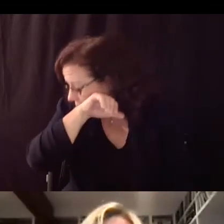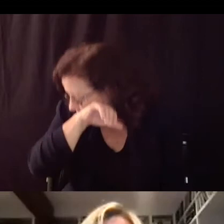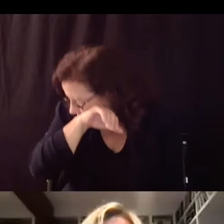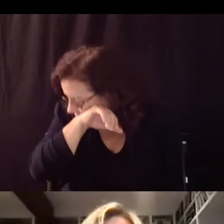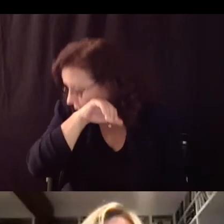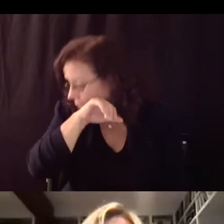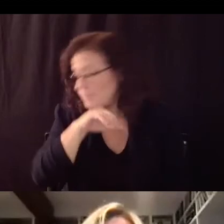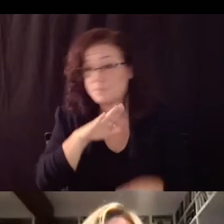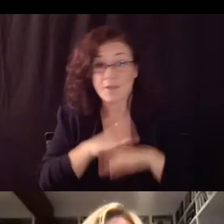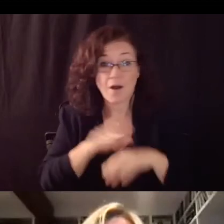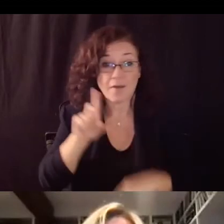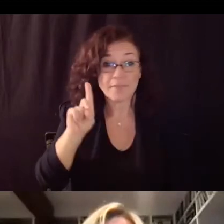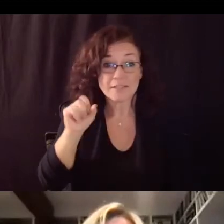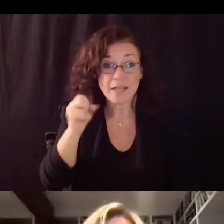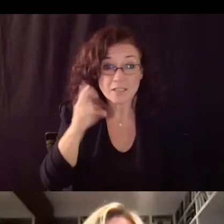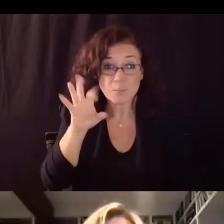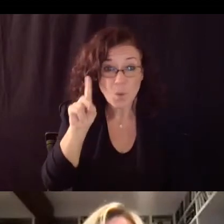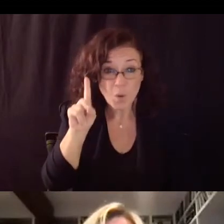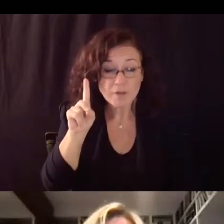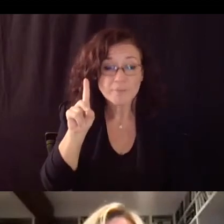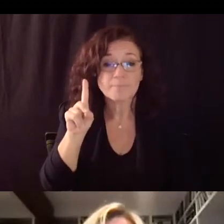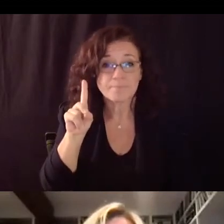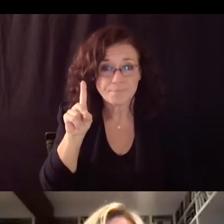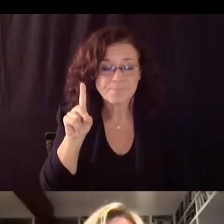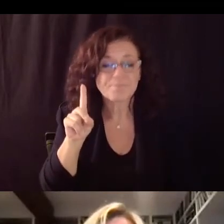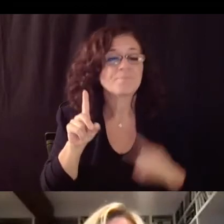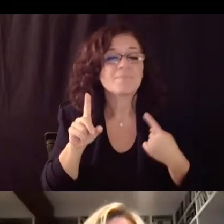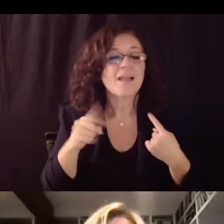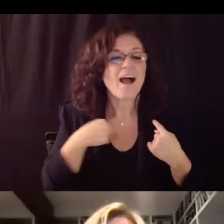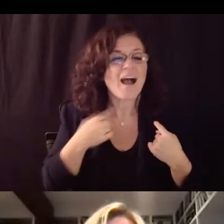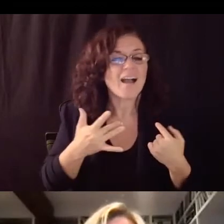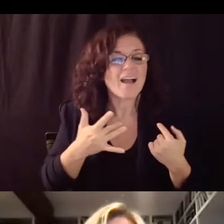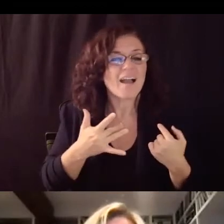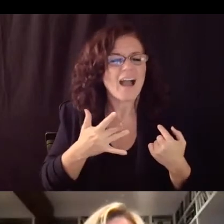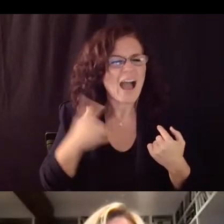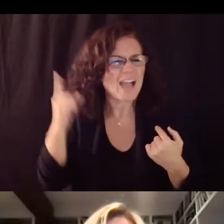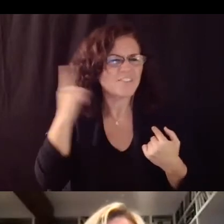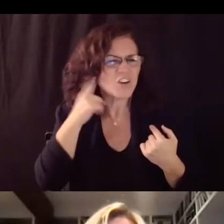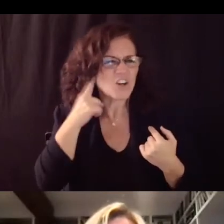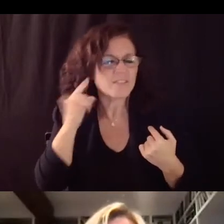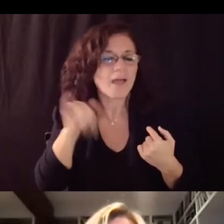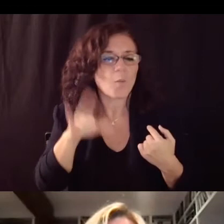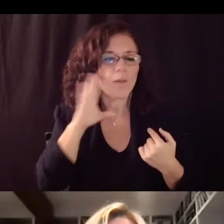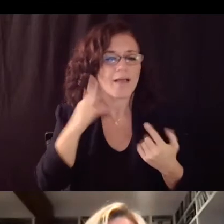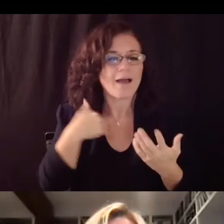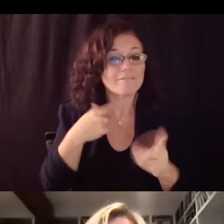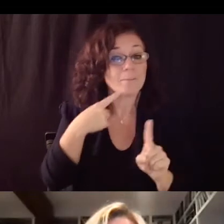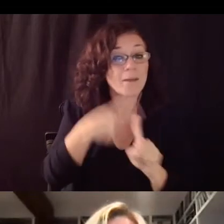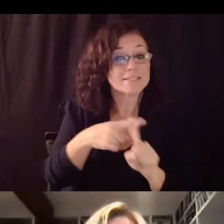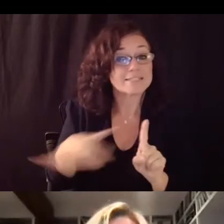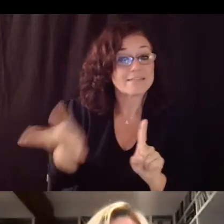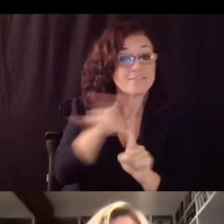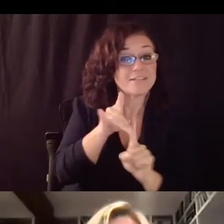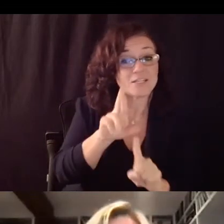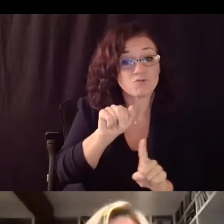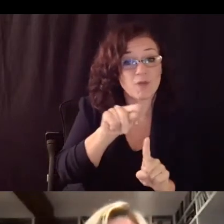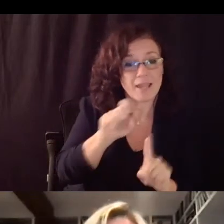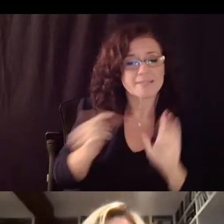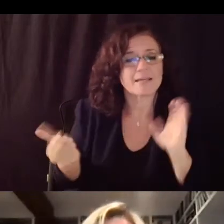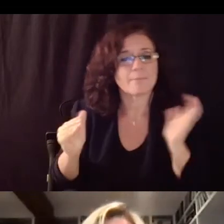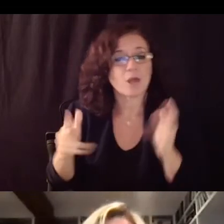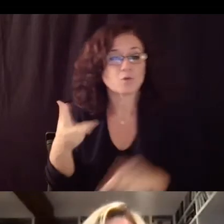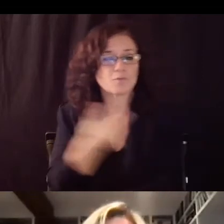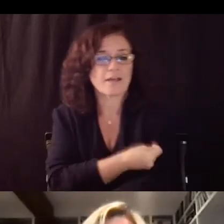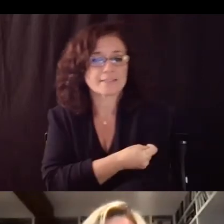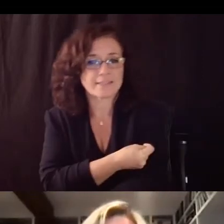covid case rates rather than vaccination at this point we need to learn more from the governor thank you and i just